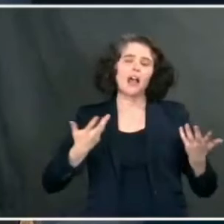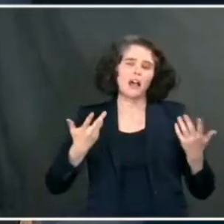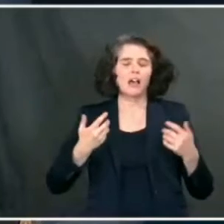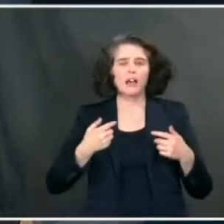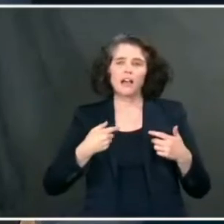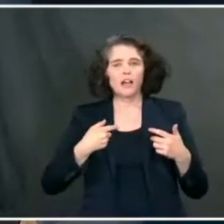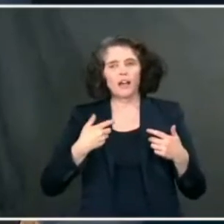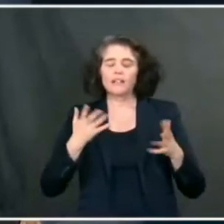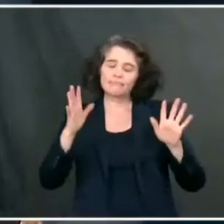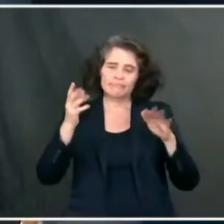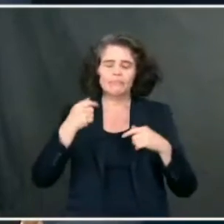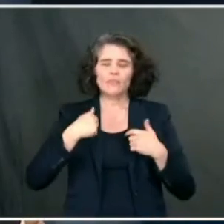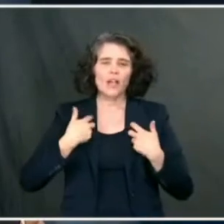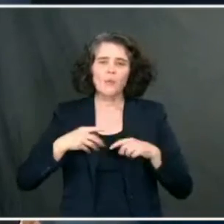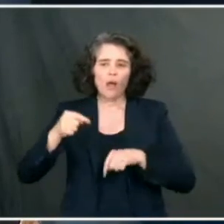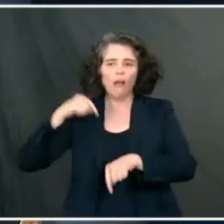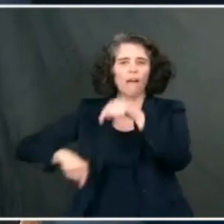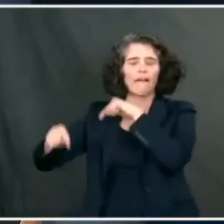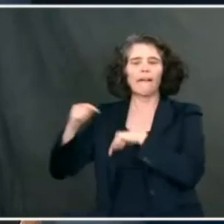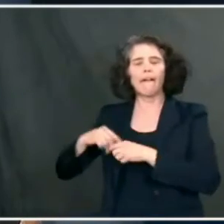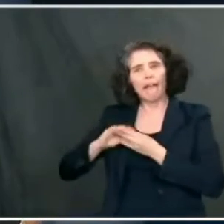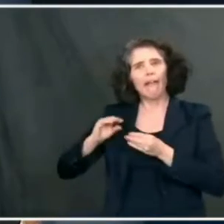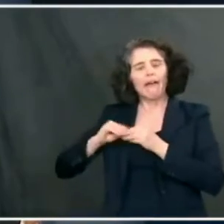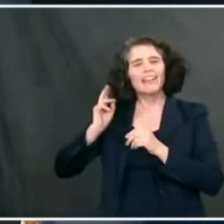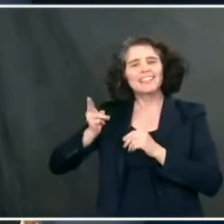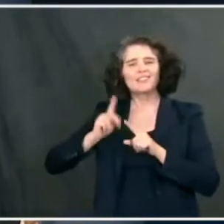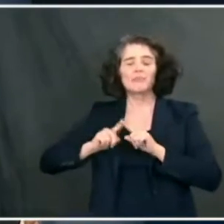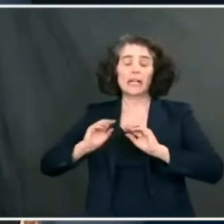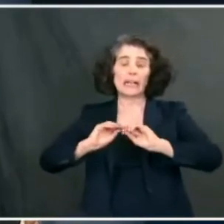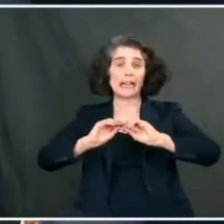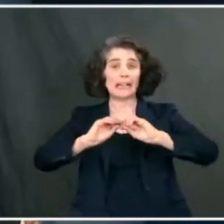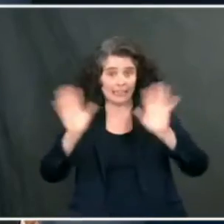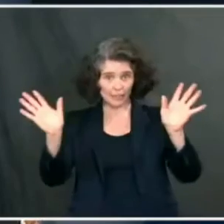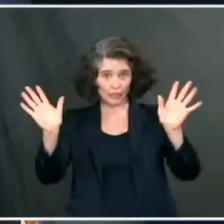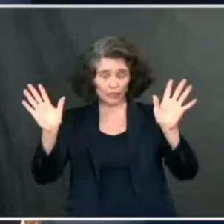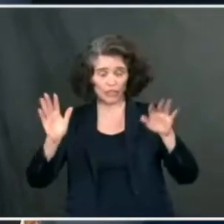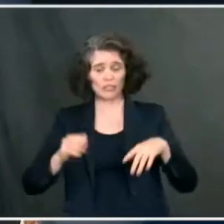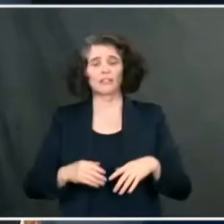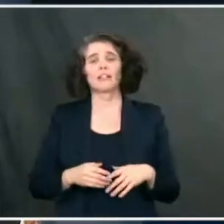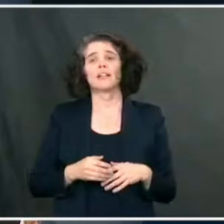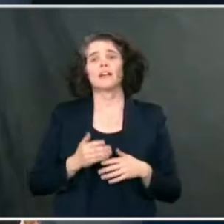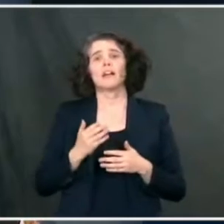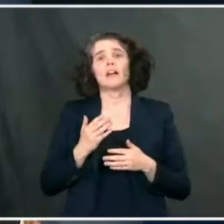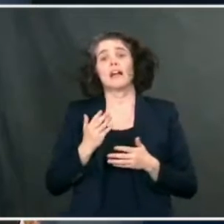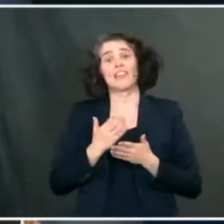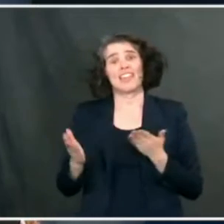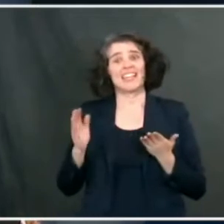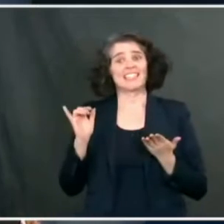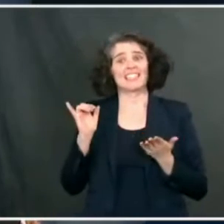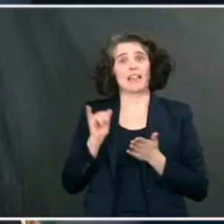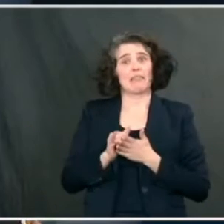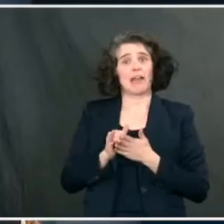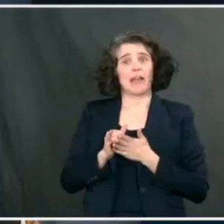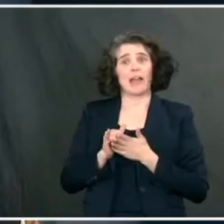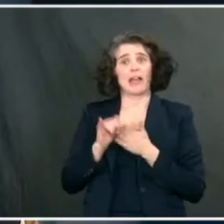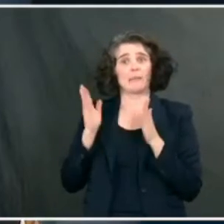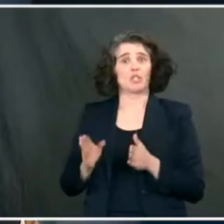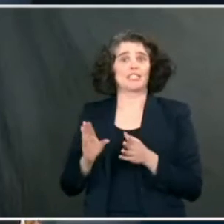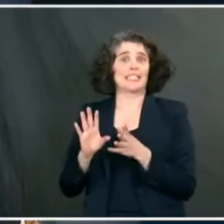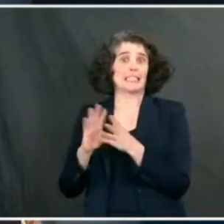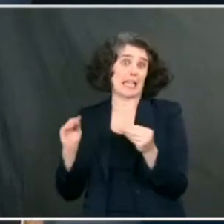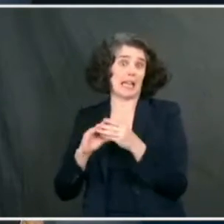be going back, you know, over history, but it was very clear that there were things that were said, be it regarding things like